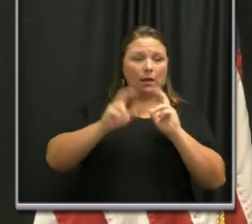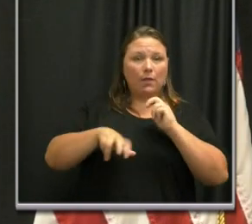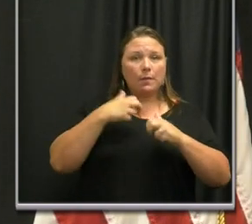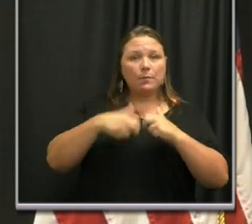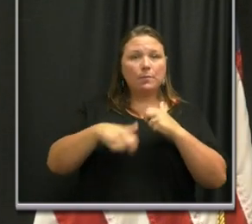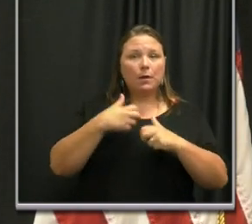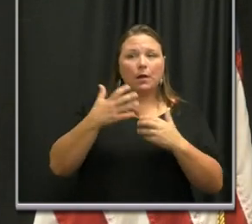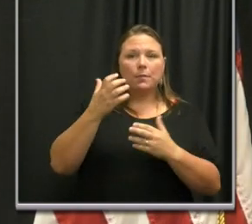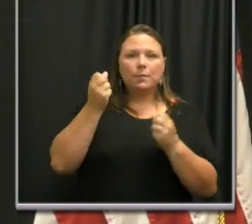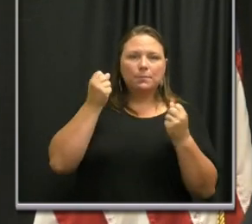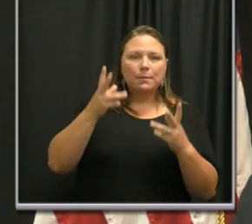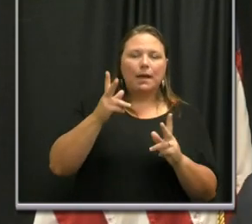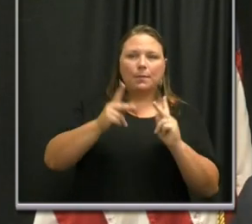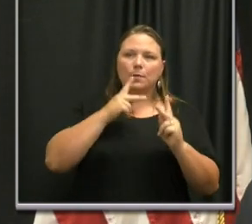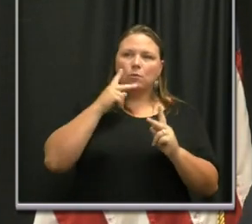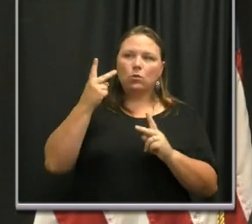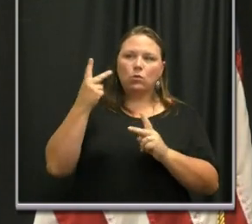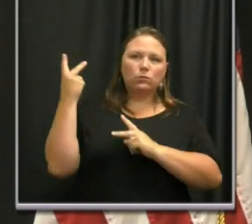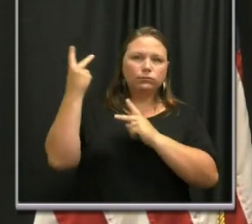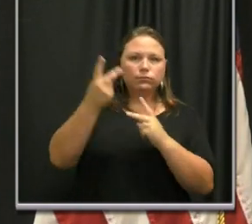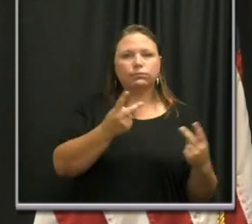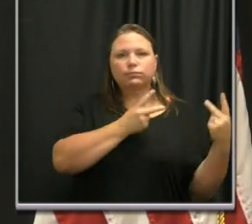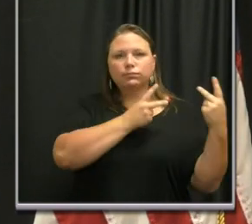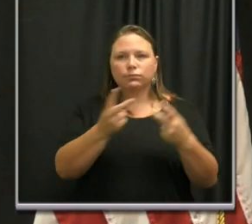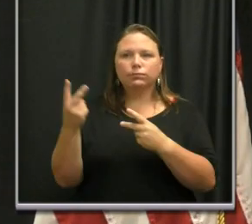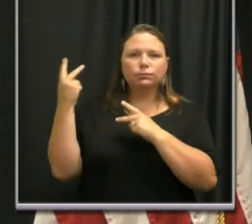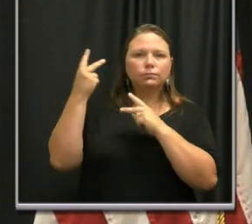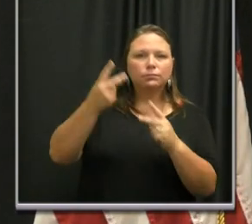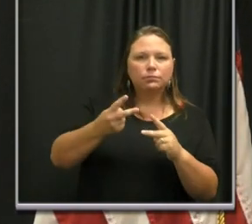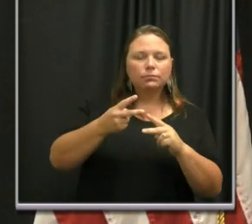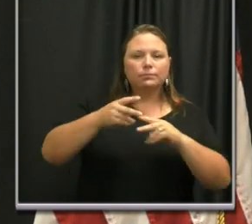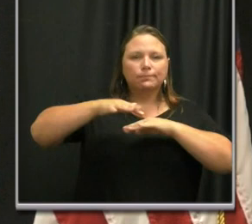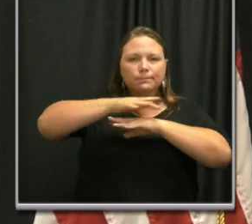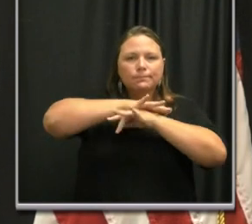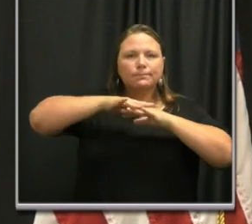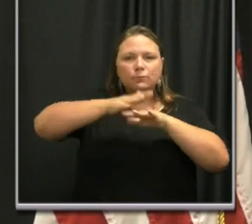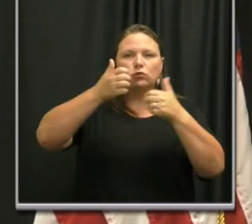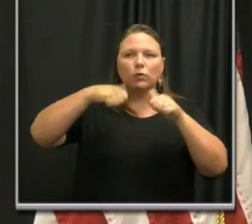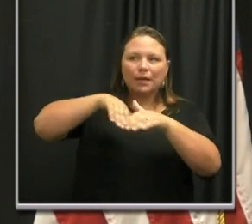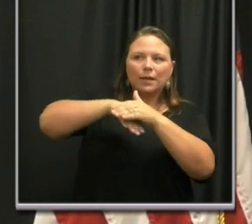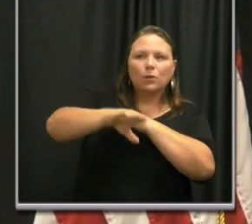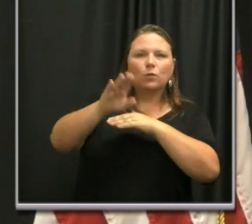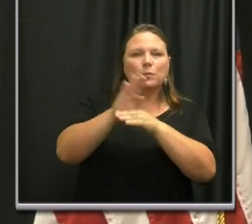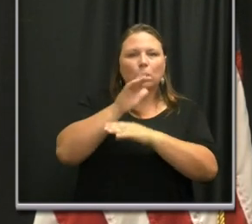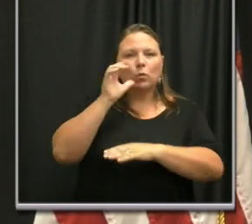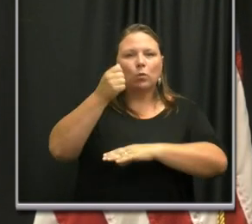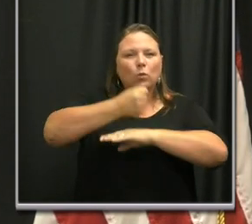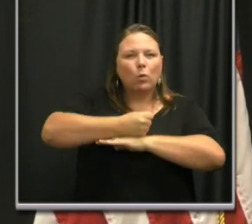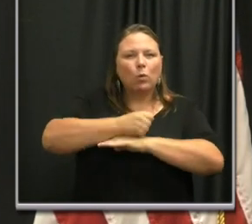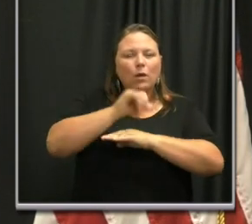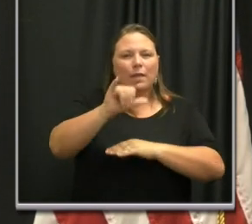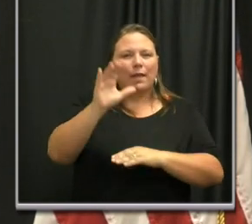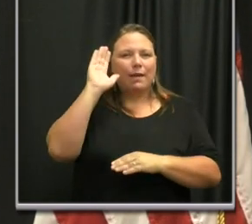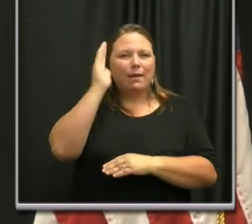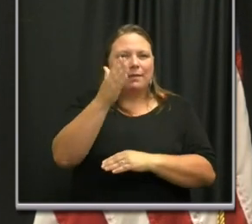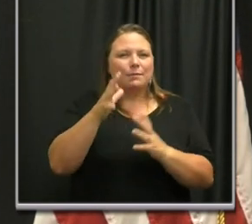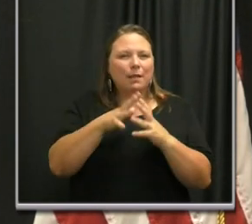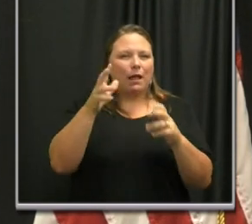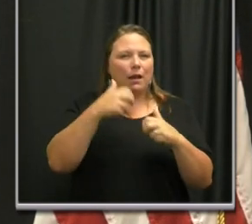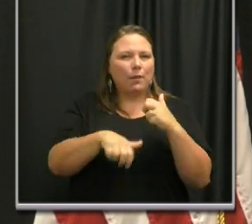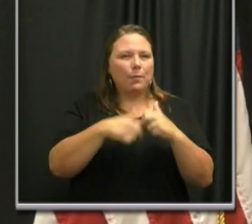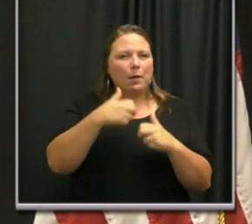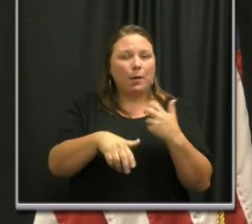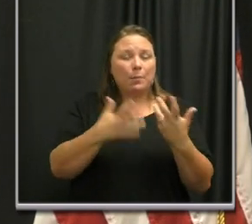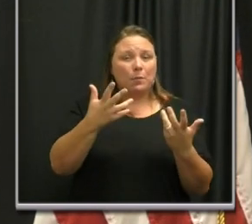that so many tourists are gathered on the sidewalk trying to get into a business that's closed. Seems like that's what a lot of the problem is.